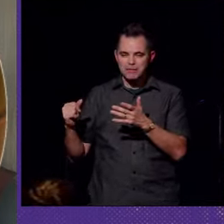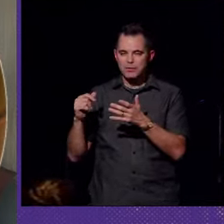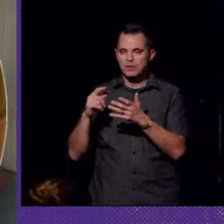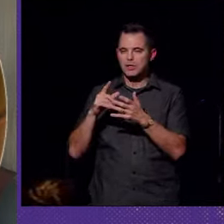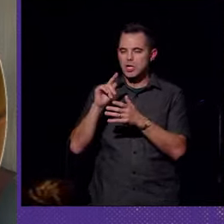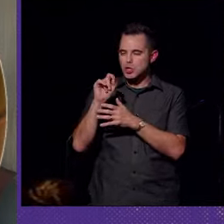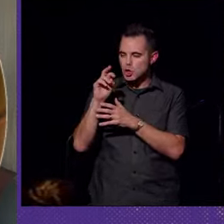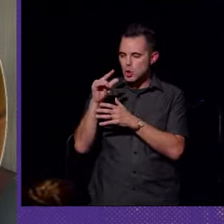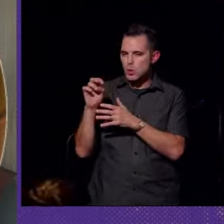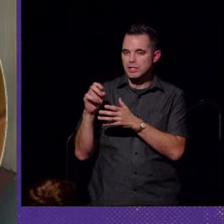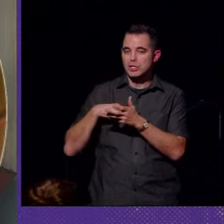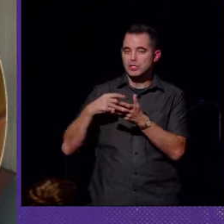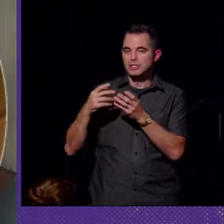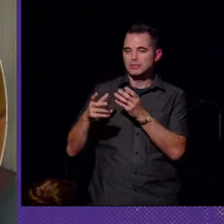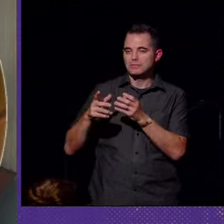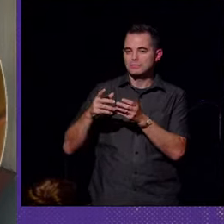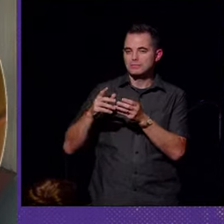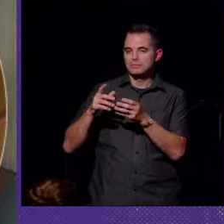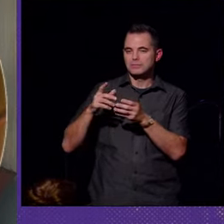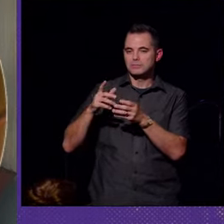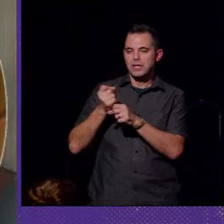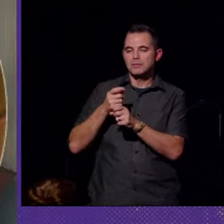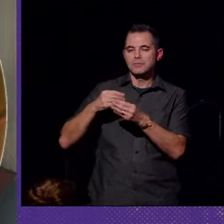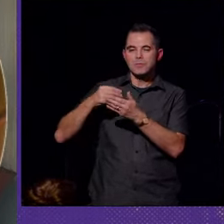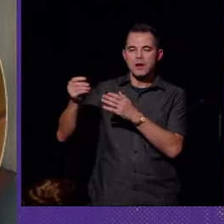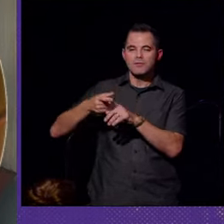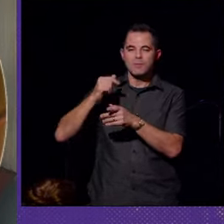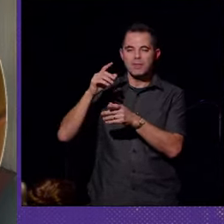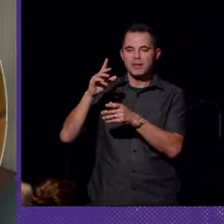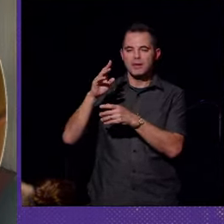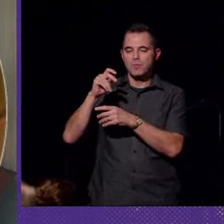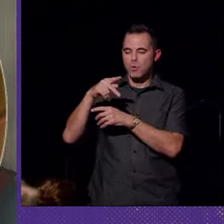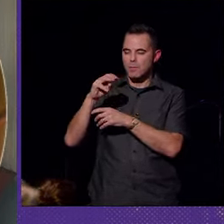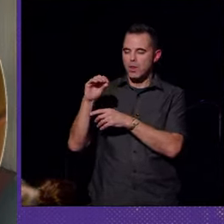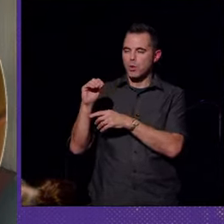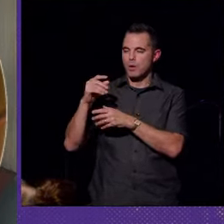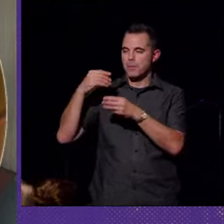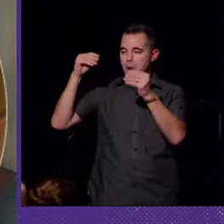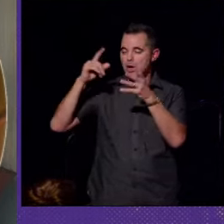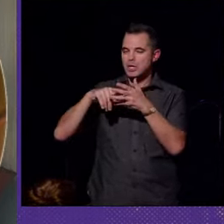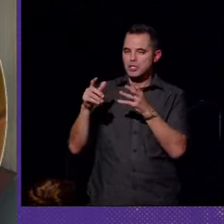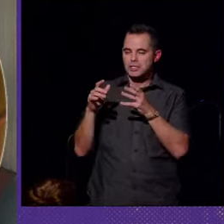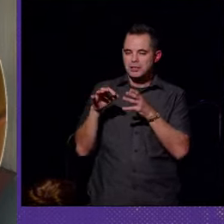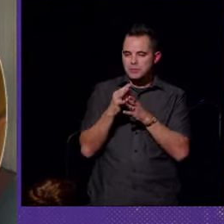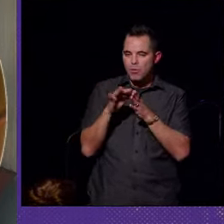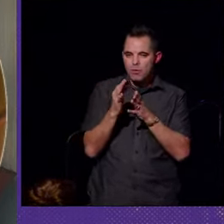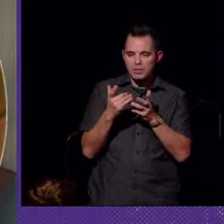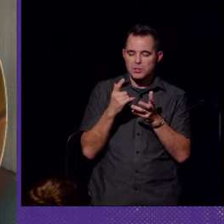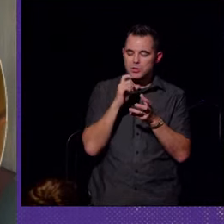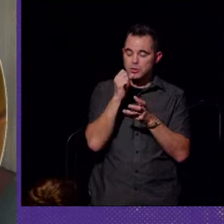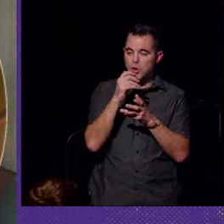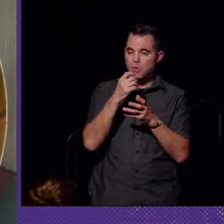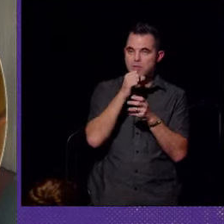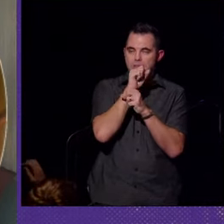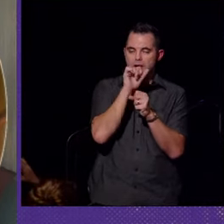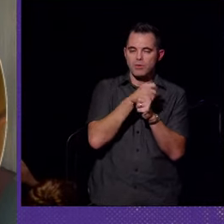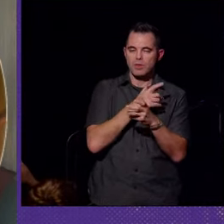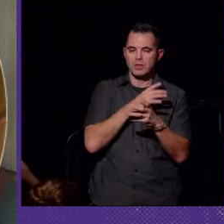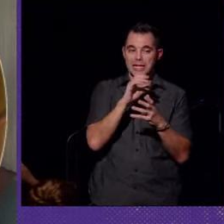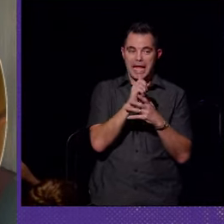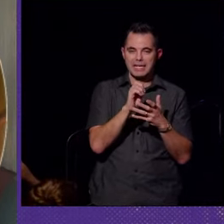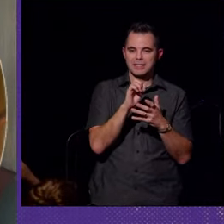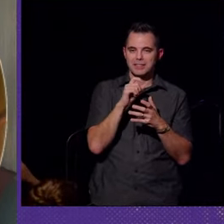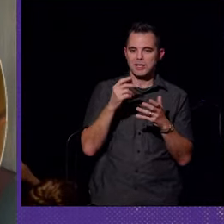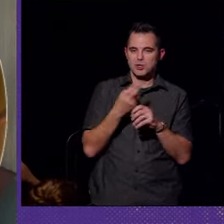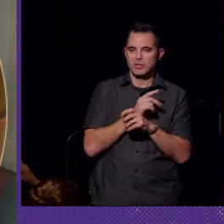turquoise that she had stored from the public market. And she was so in love with her case and